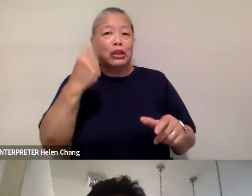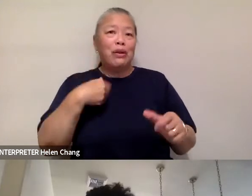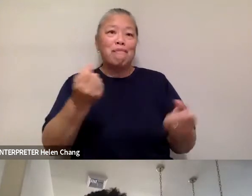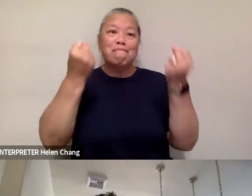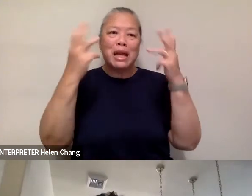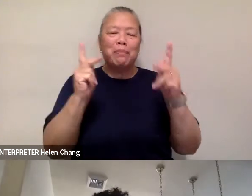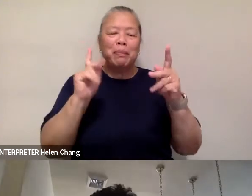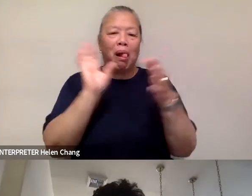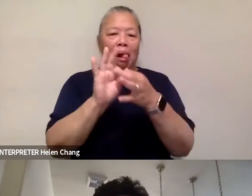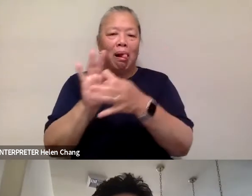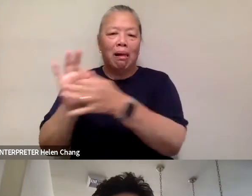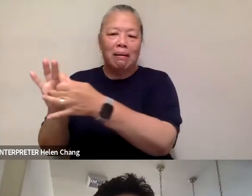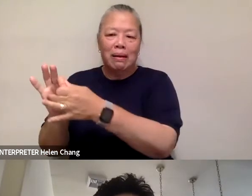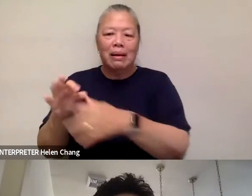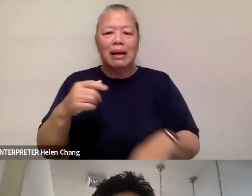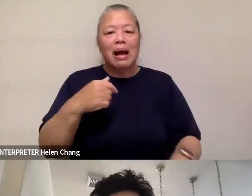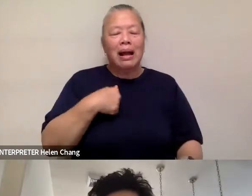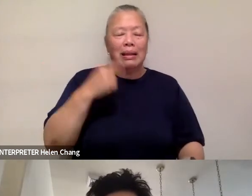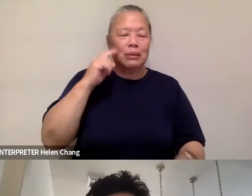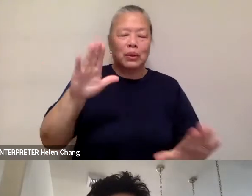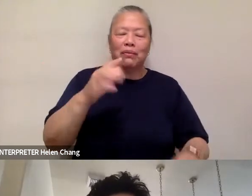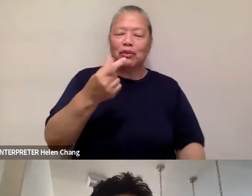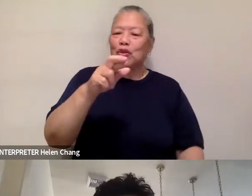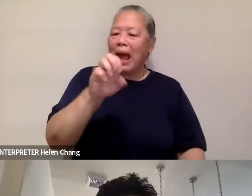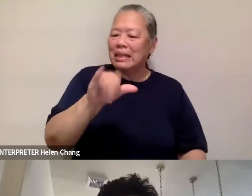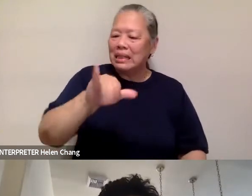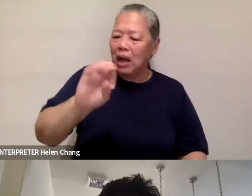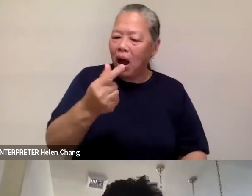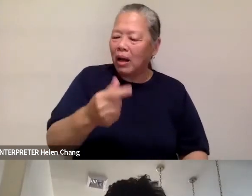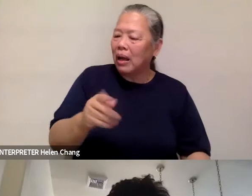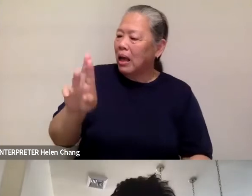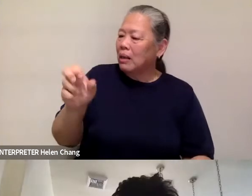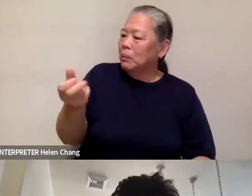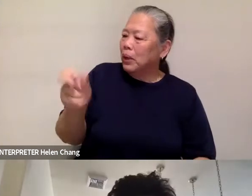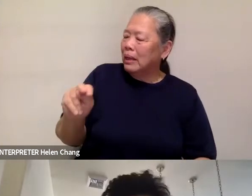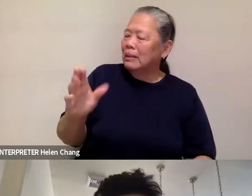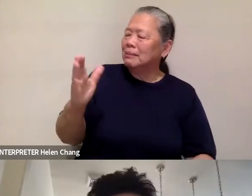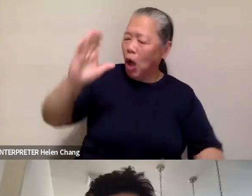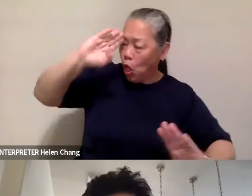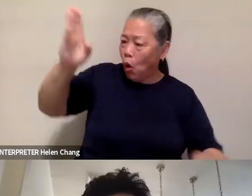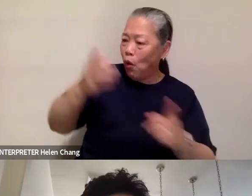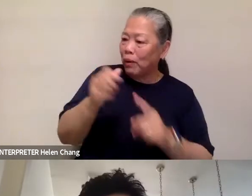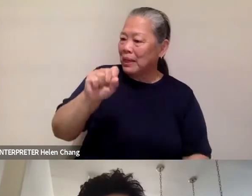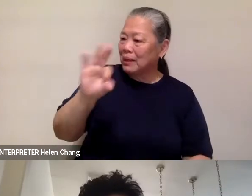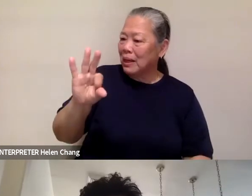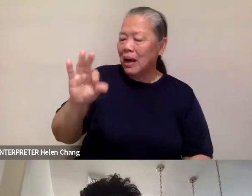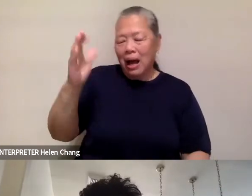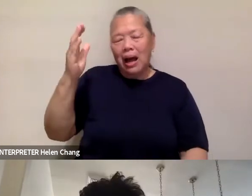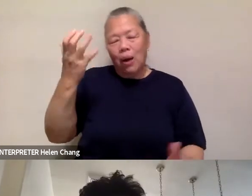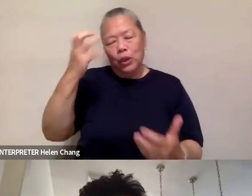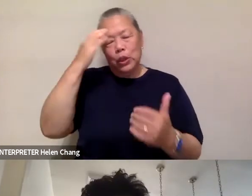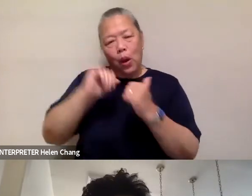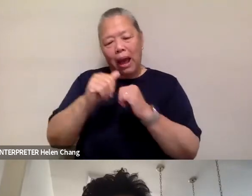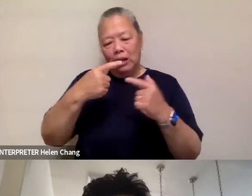to have the famous Grace Young and Brendan. Hello from San Francisco. I want to see how the Chinatown is doing over there.